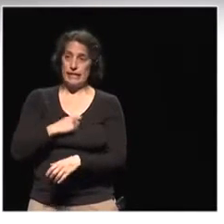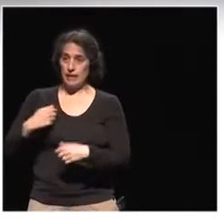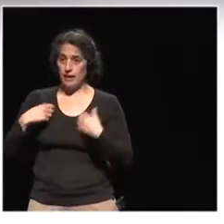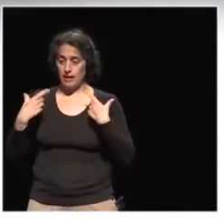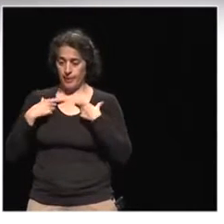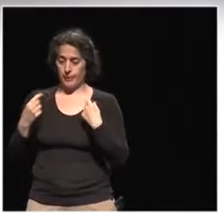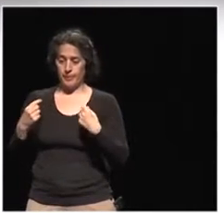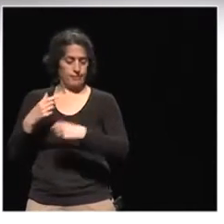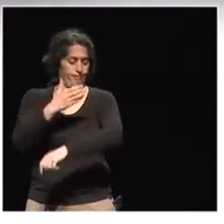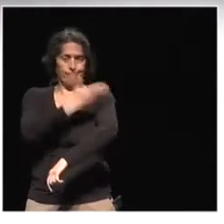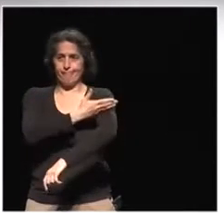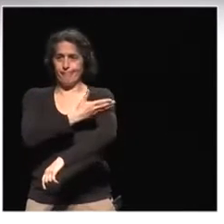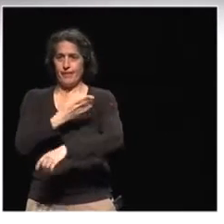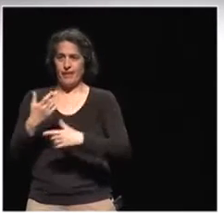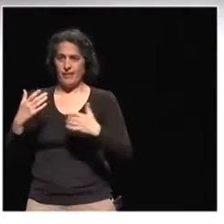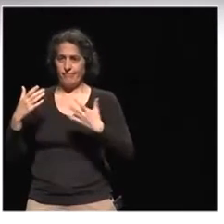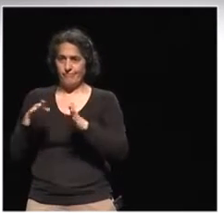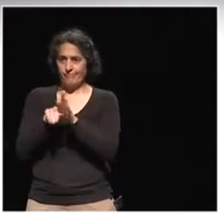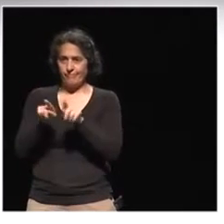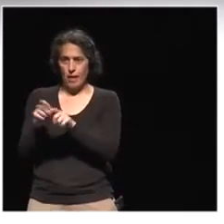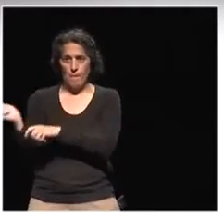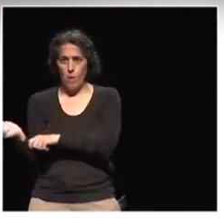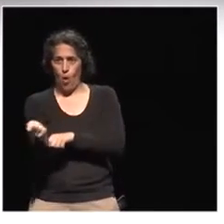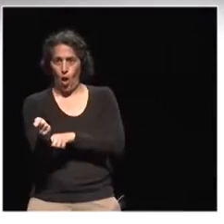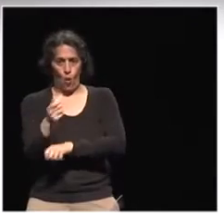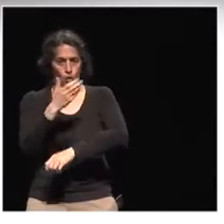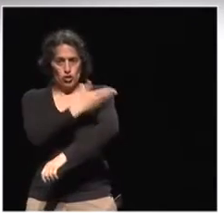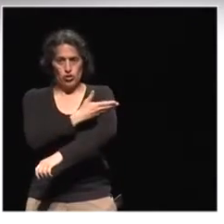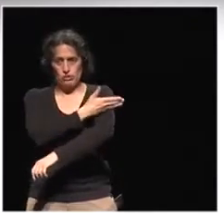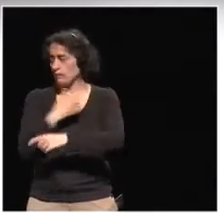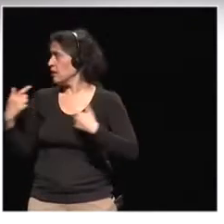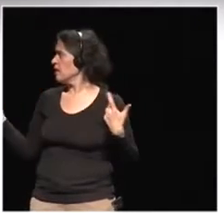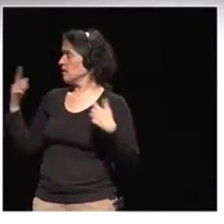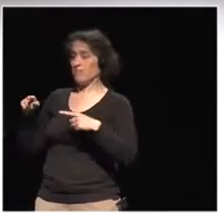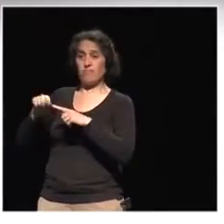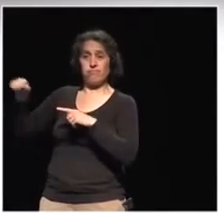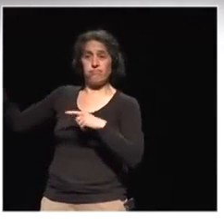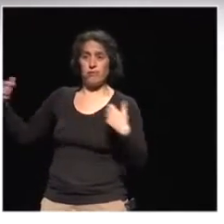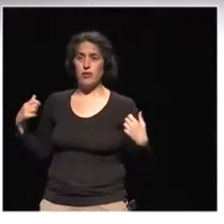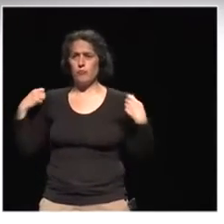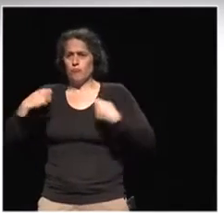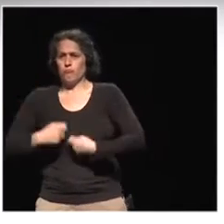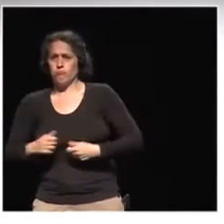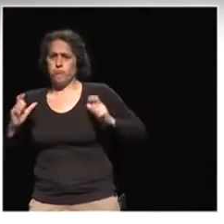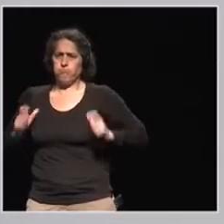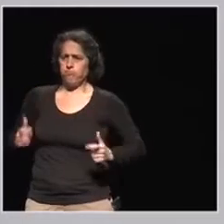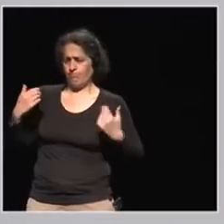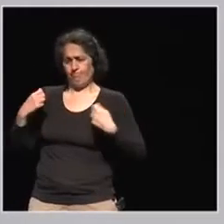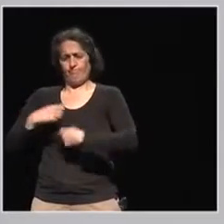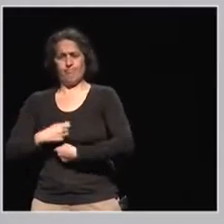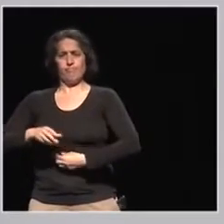admire my colleagues in the jackets, but coming from an alpine country, I'm rather used to snow and ice than